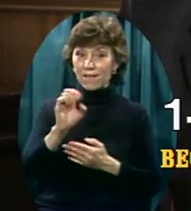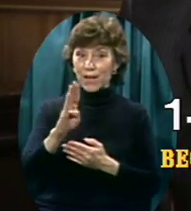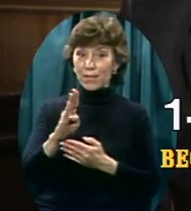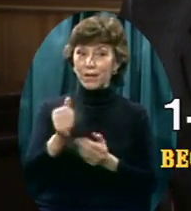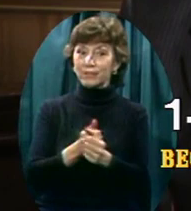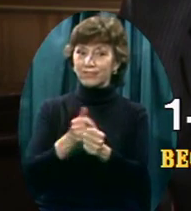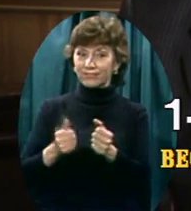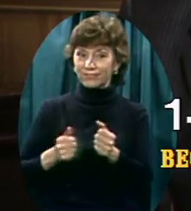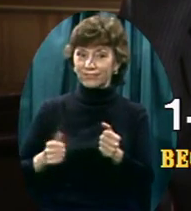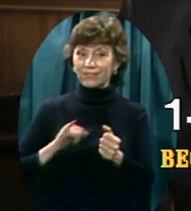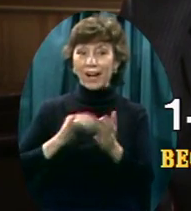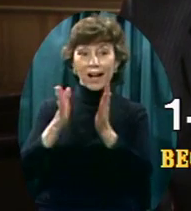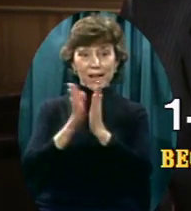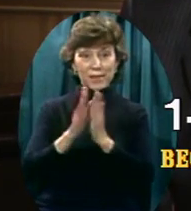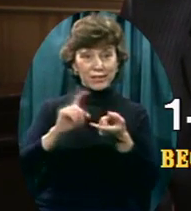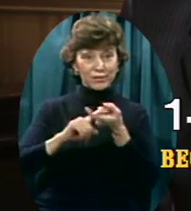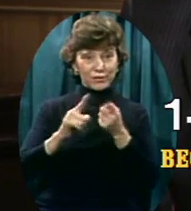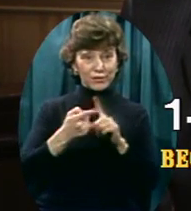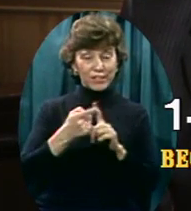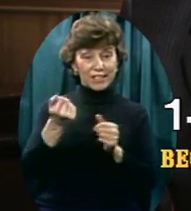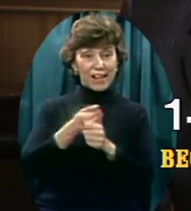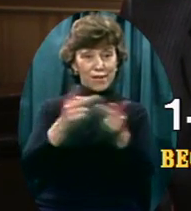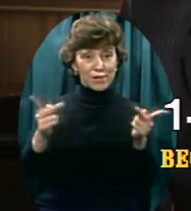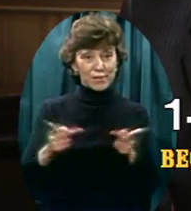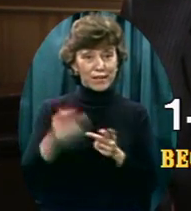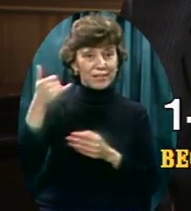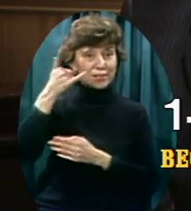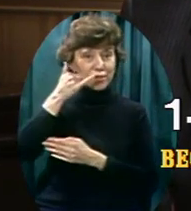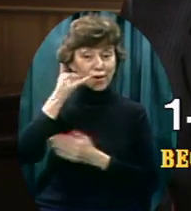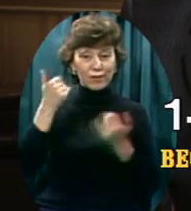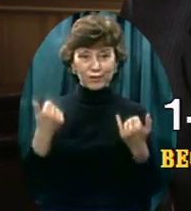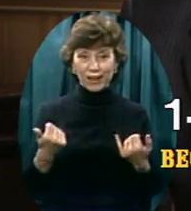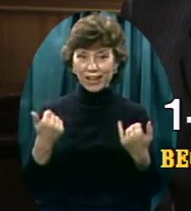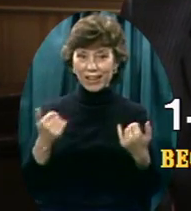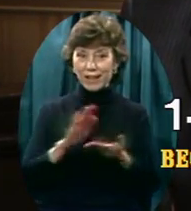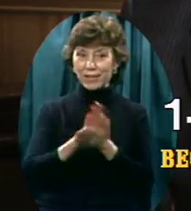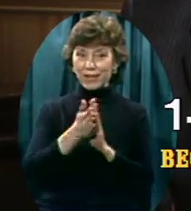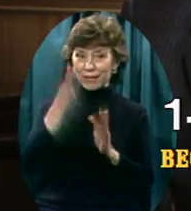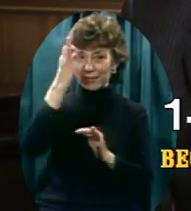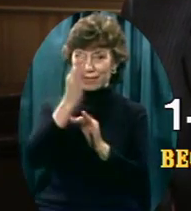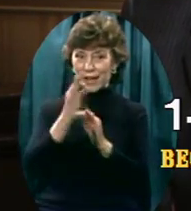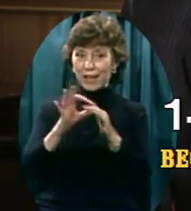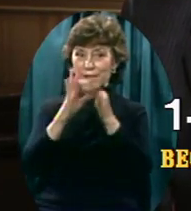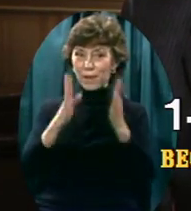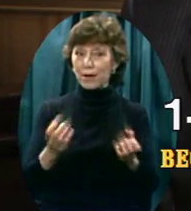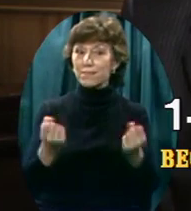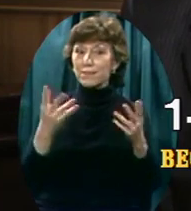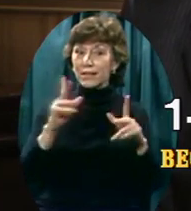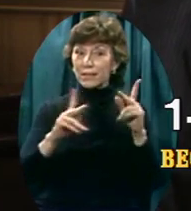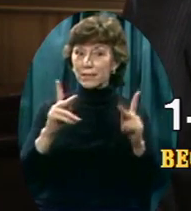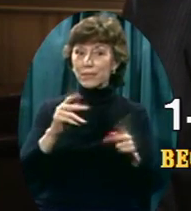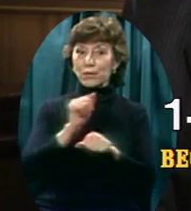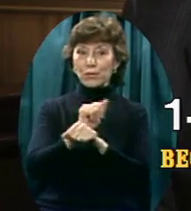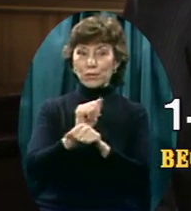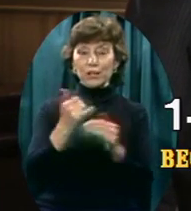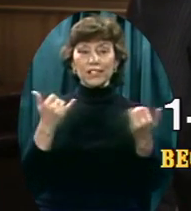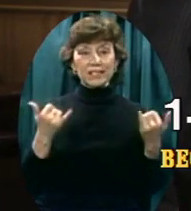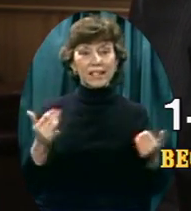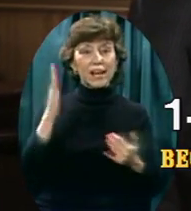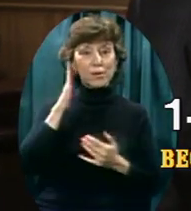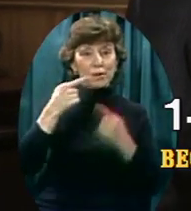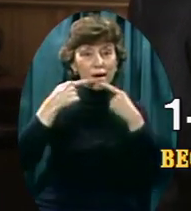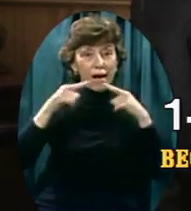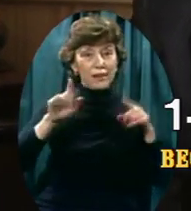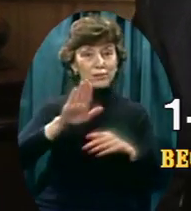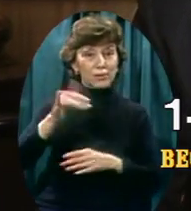my friends Everywhere to dial And become a faith partner Right now We're sitting by the telephone We have dozens of operators To take your call We will send you That